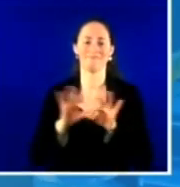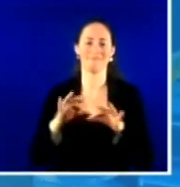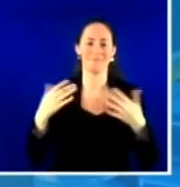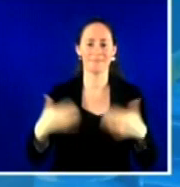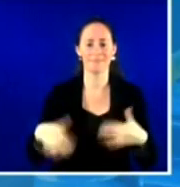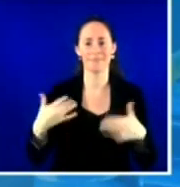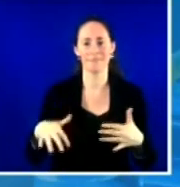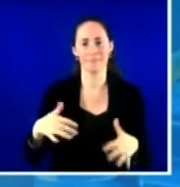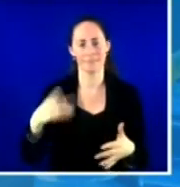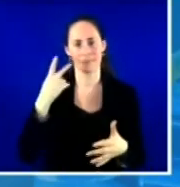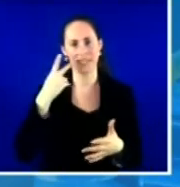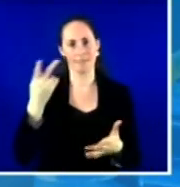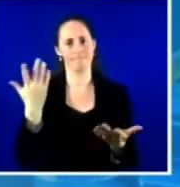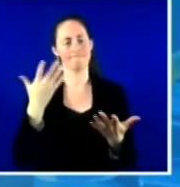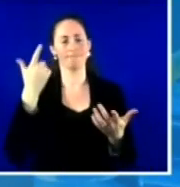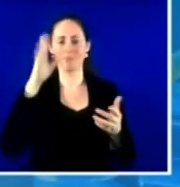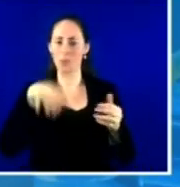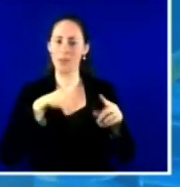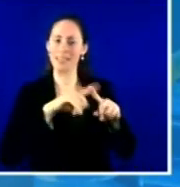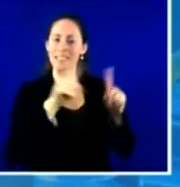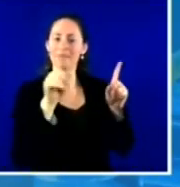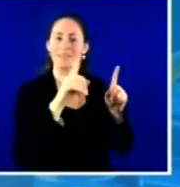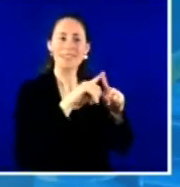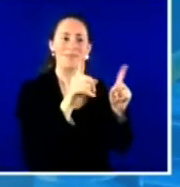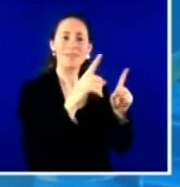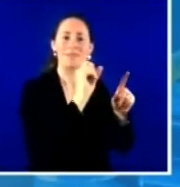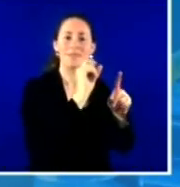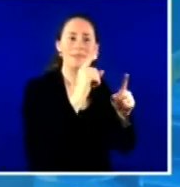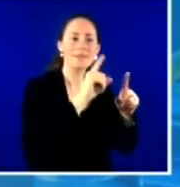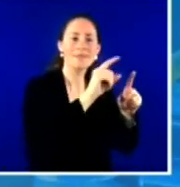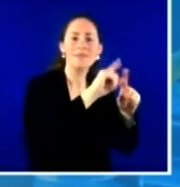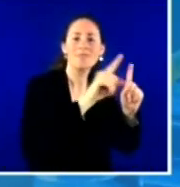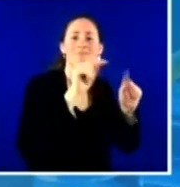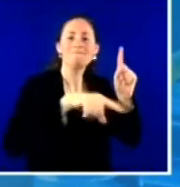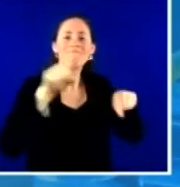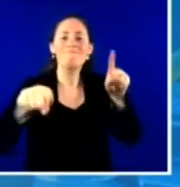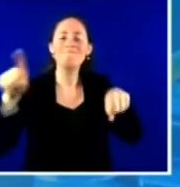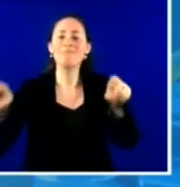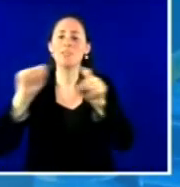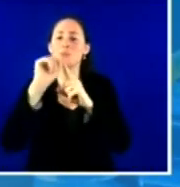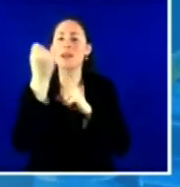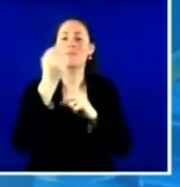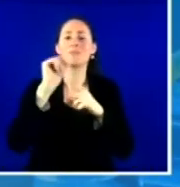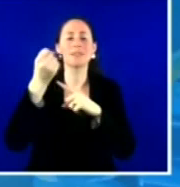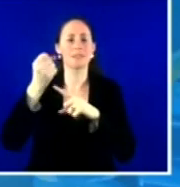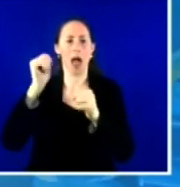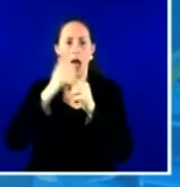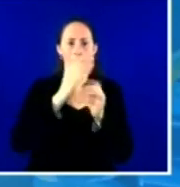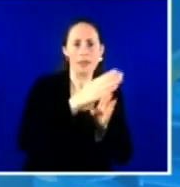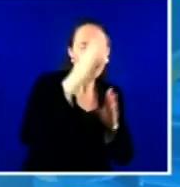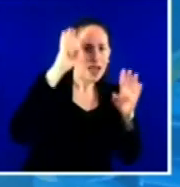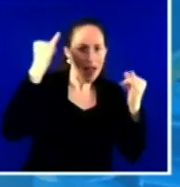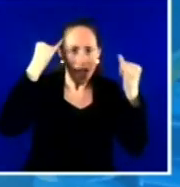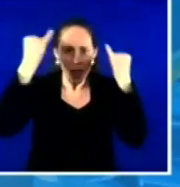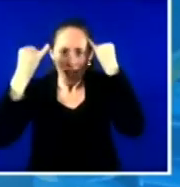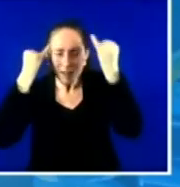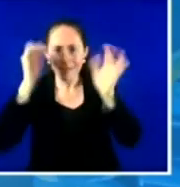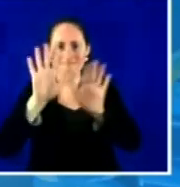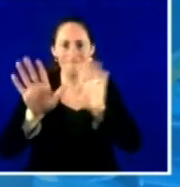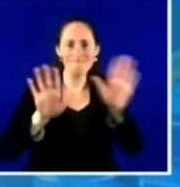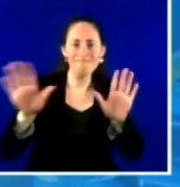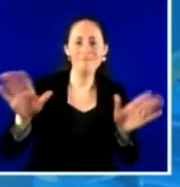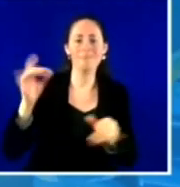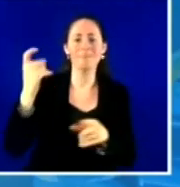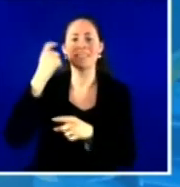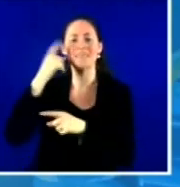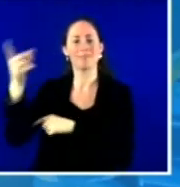there's so much extraordinary work that can be done in each. Dr. Rosenberg telling us 80,000 people who are reached. And, you